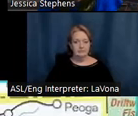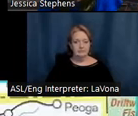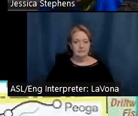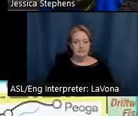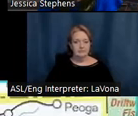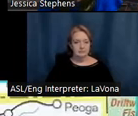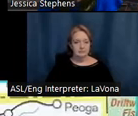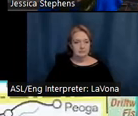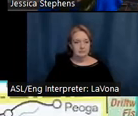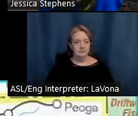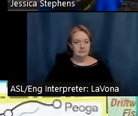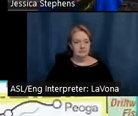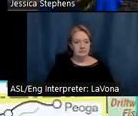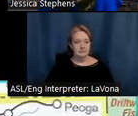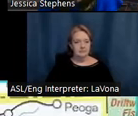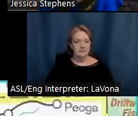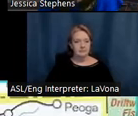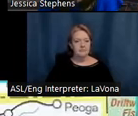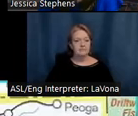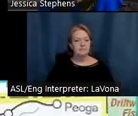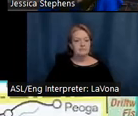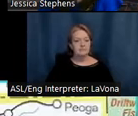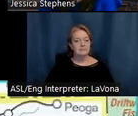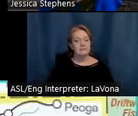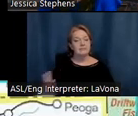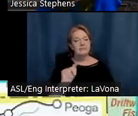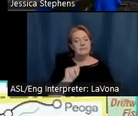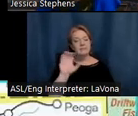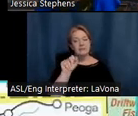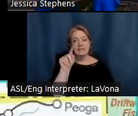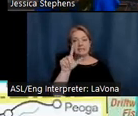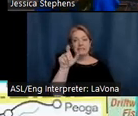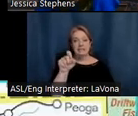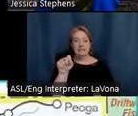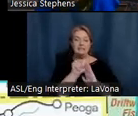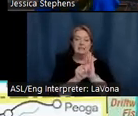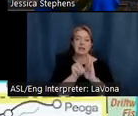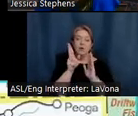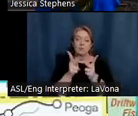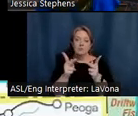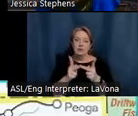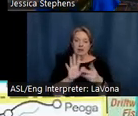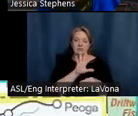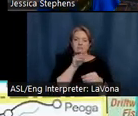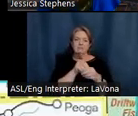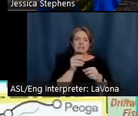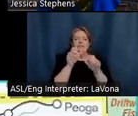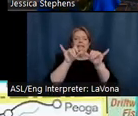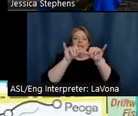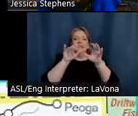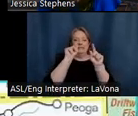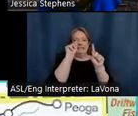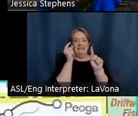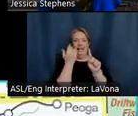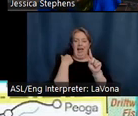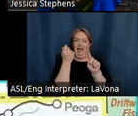The TCCL State Historic Site is part of a statewide system that includes the Indiana State Museum and 11